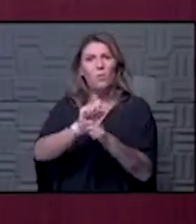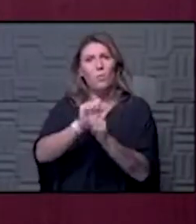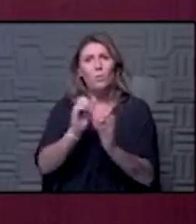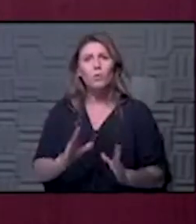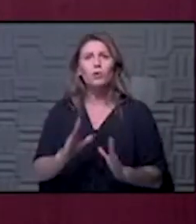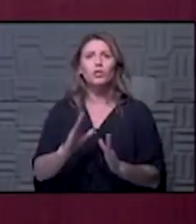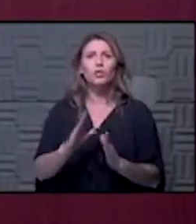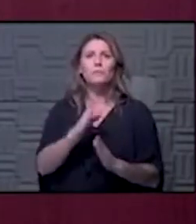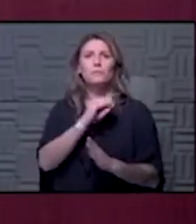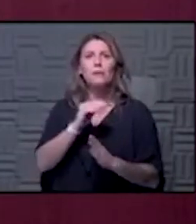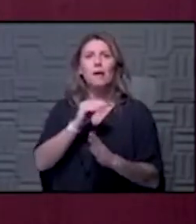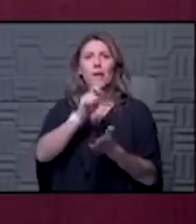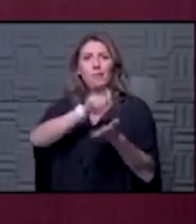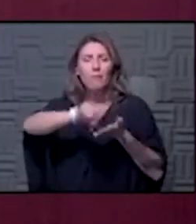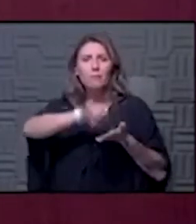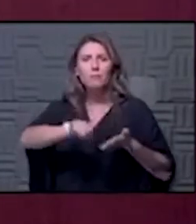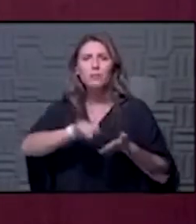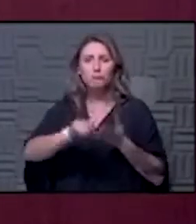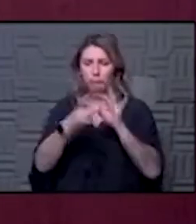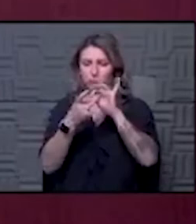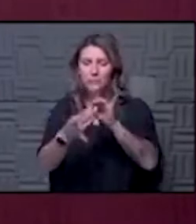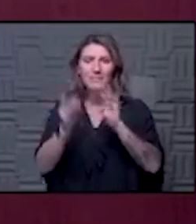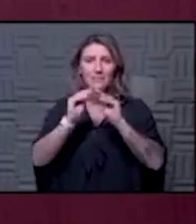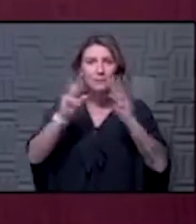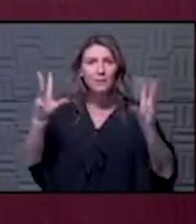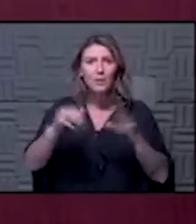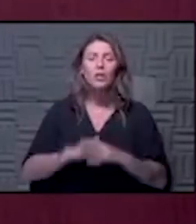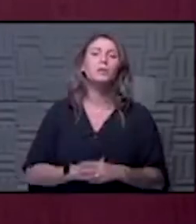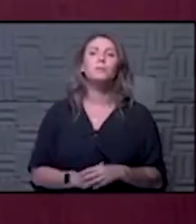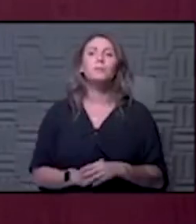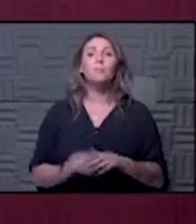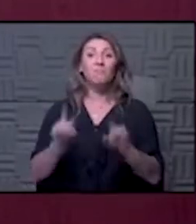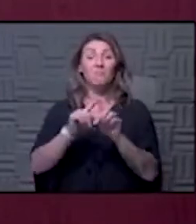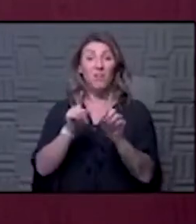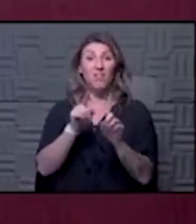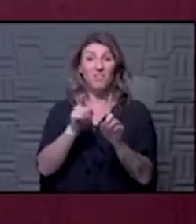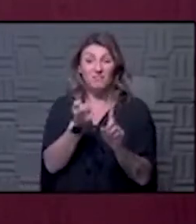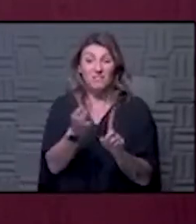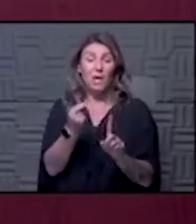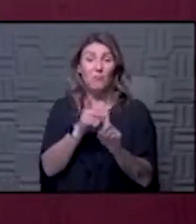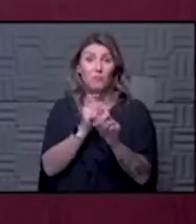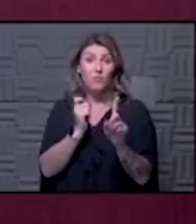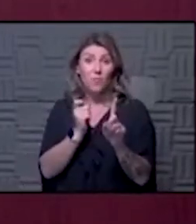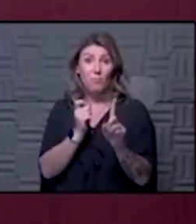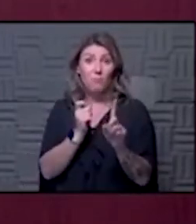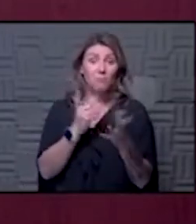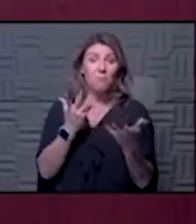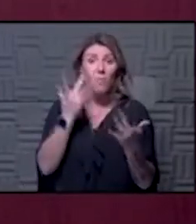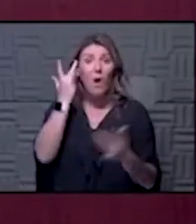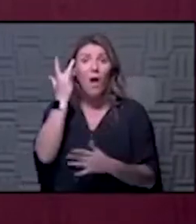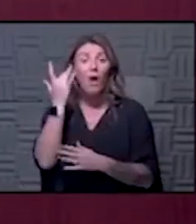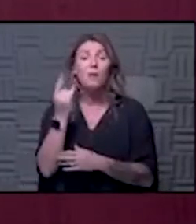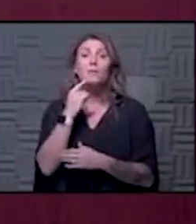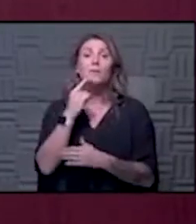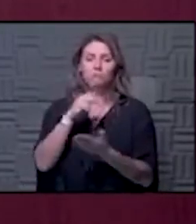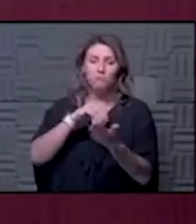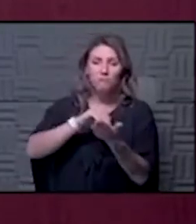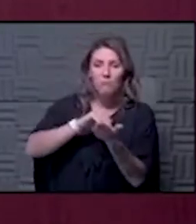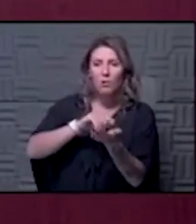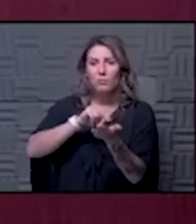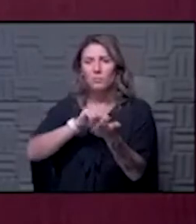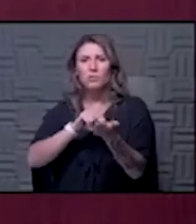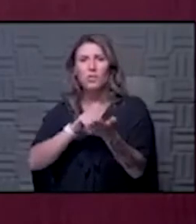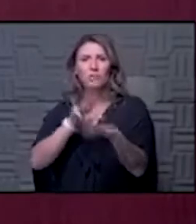around physicians is the best or the clearest but some of that came to be because physicians were and are